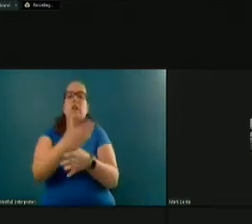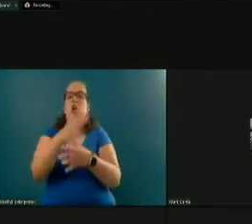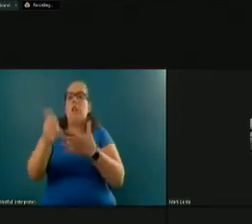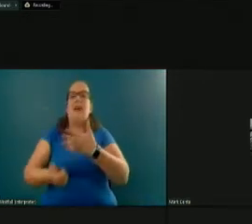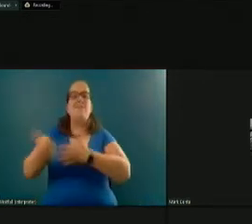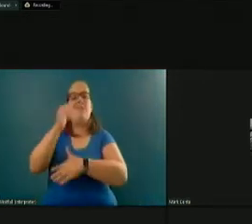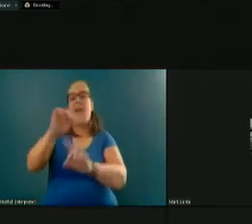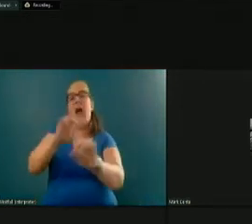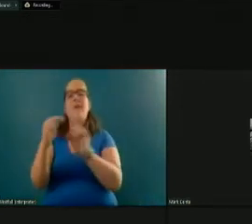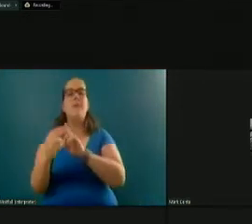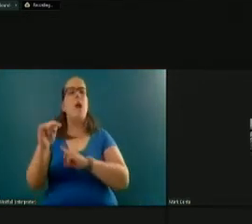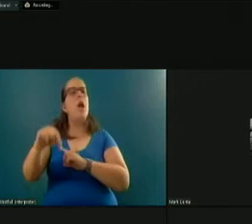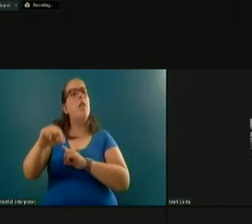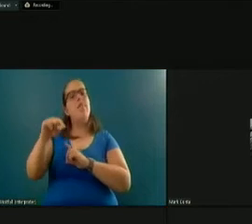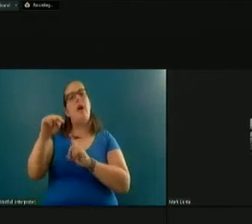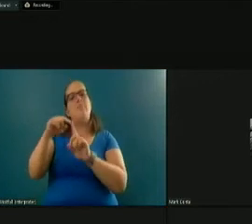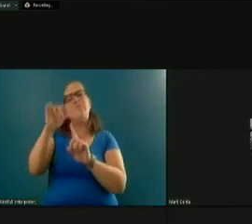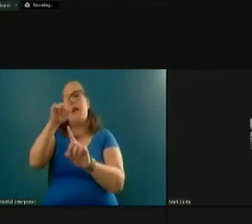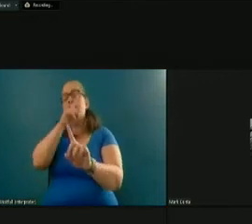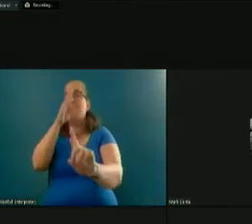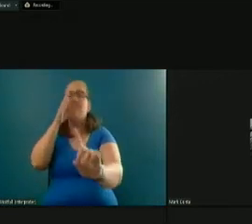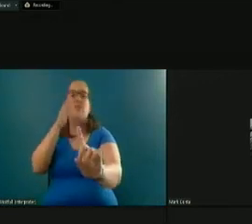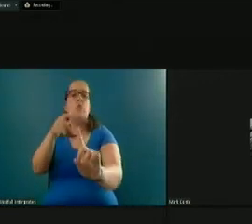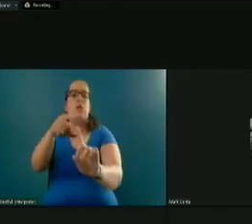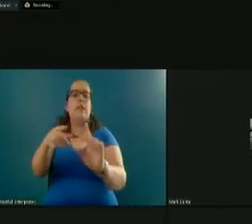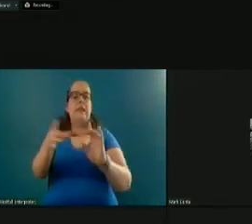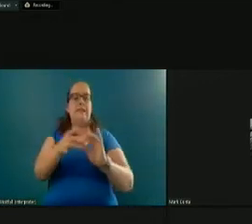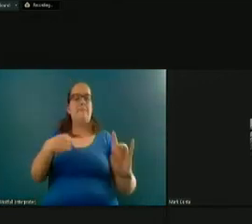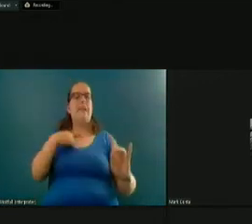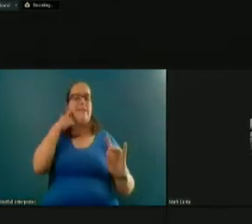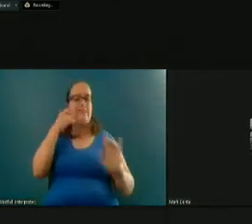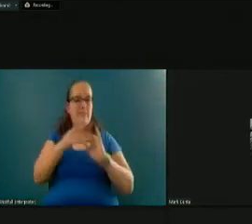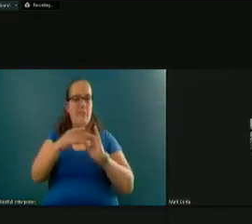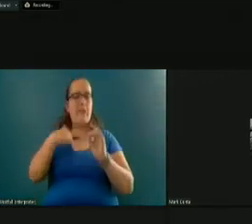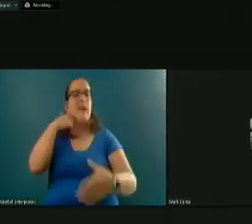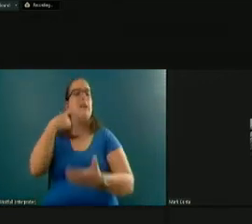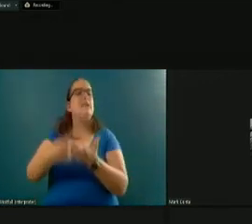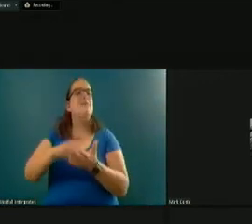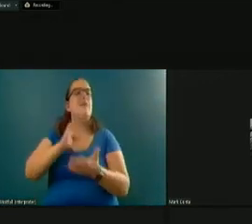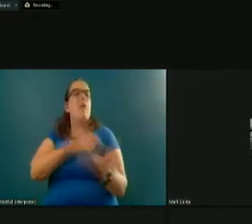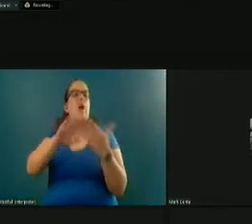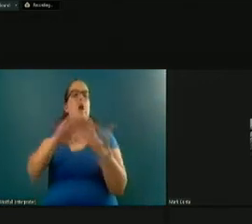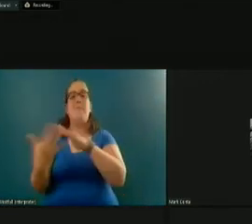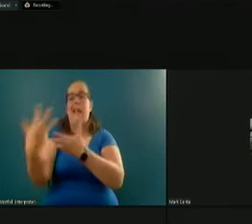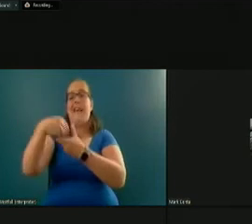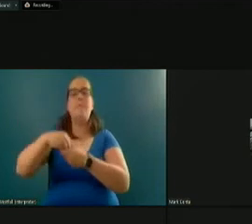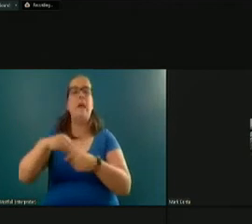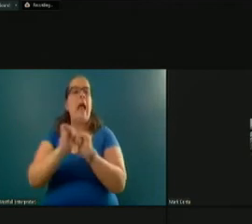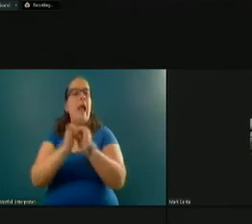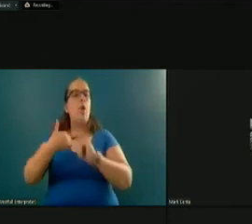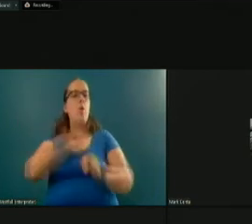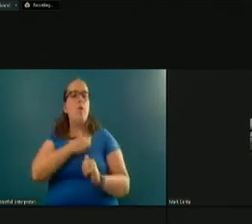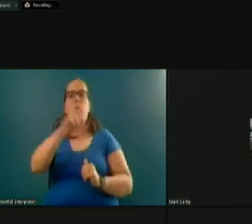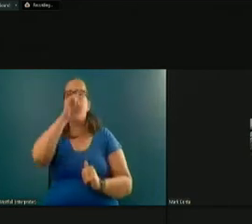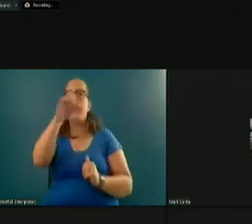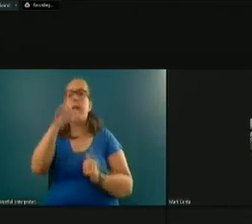perspective. And this goes directly to the statement that I made when I was discussing our community engagement and how I think we're really